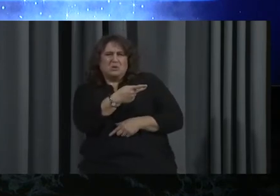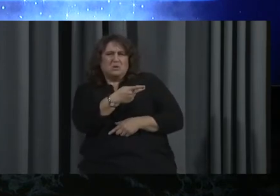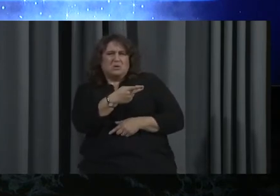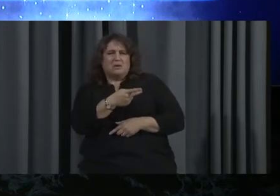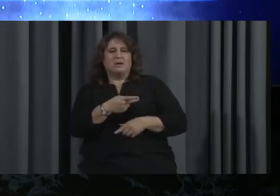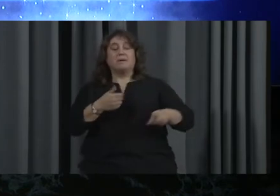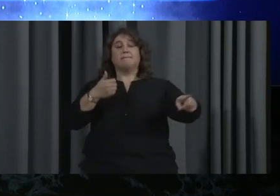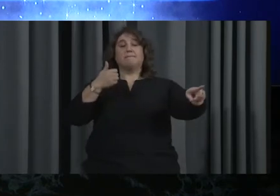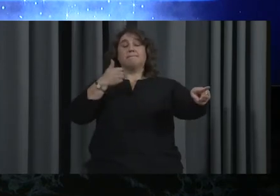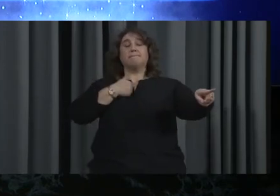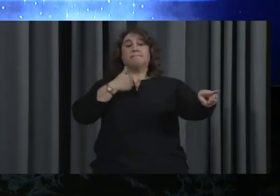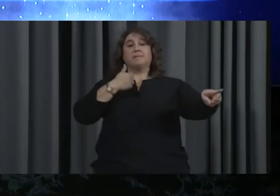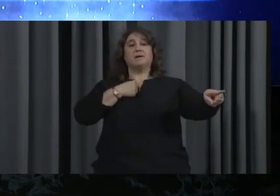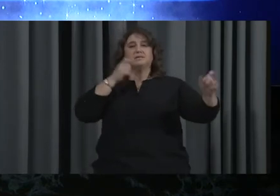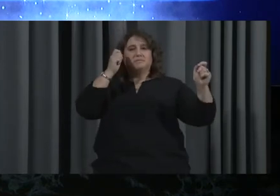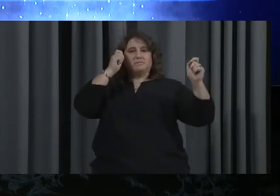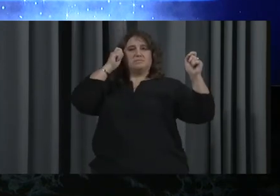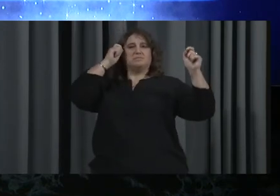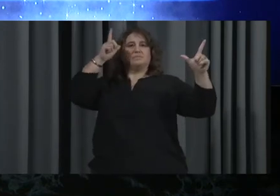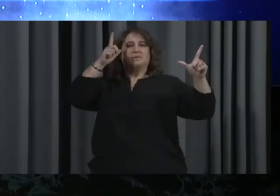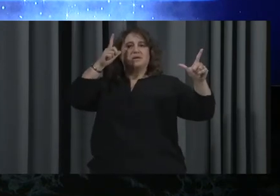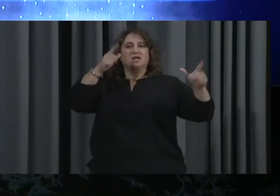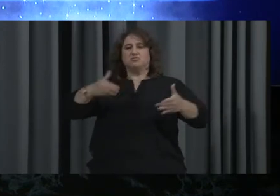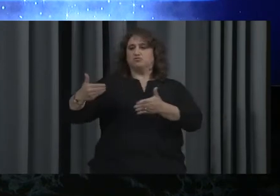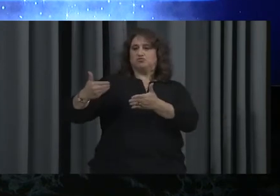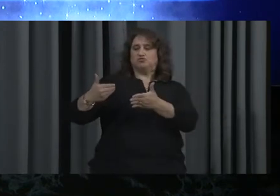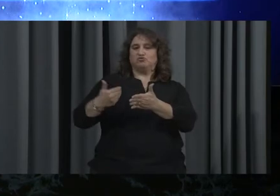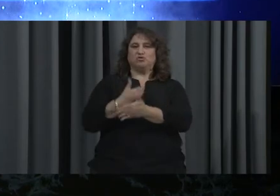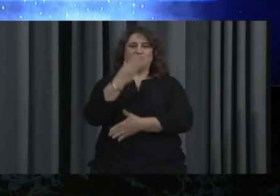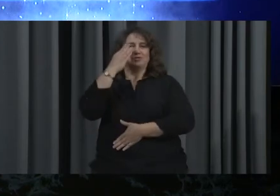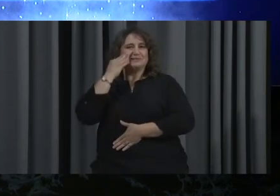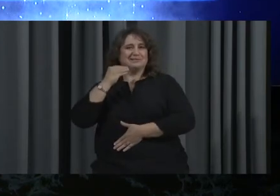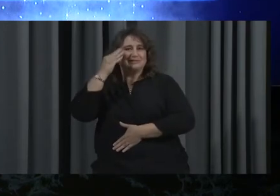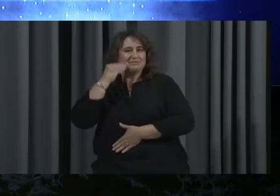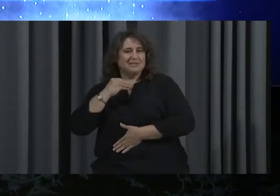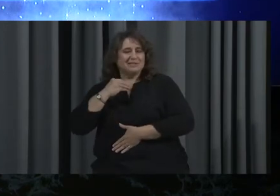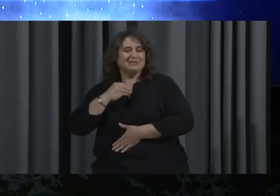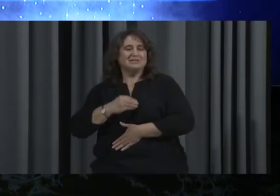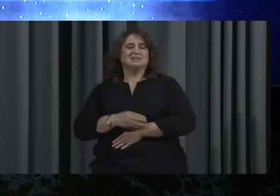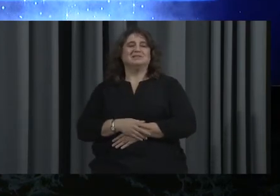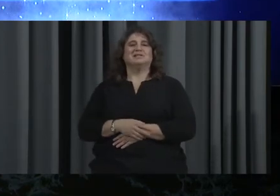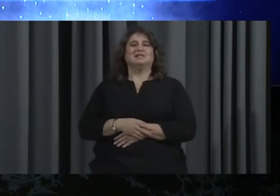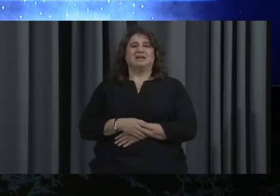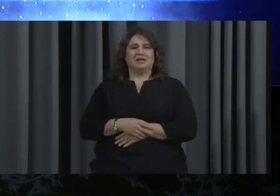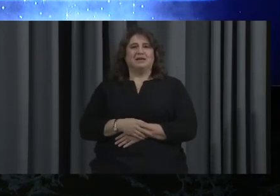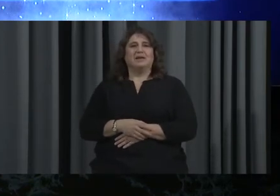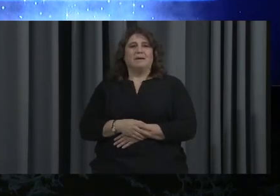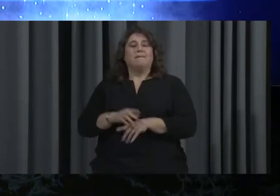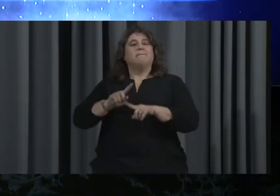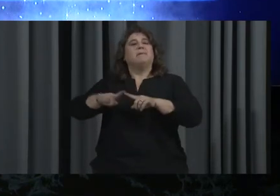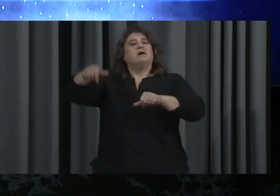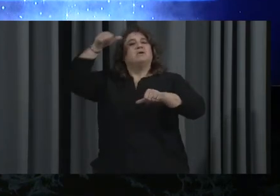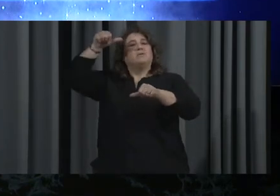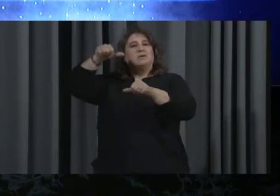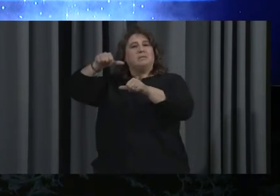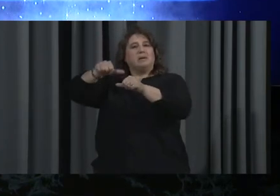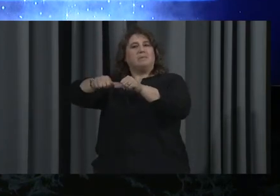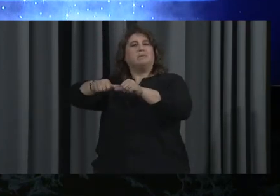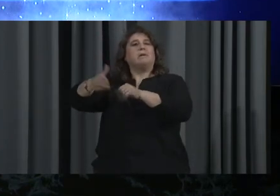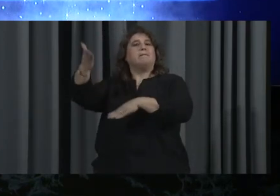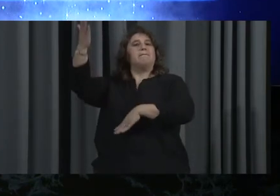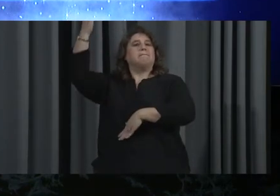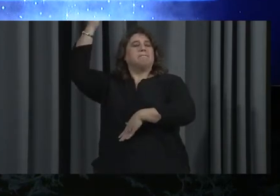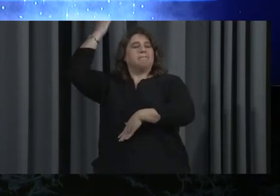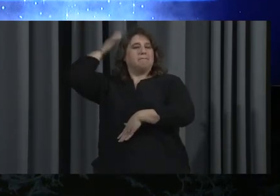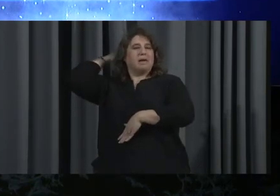I view awakening as coming into a new experience based on what our past has taught us so that we can